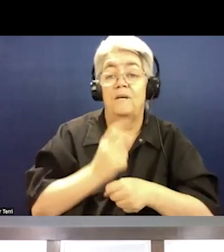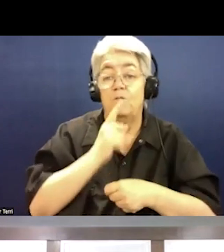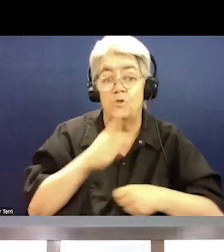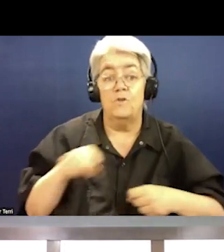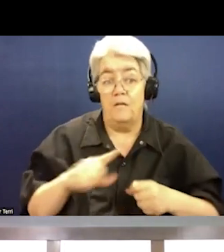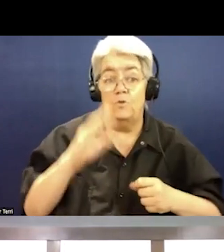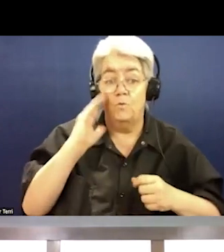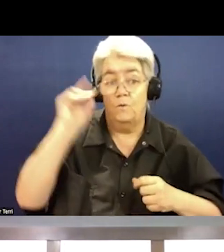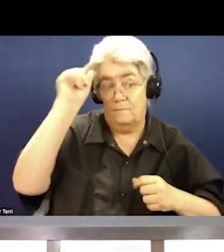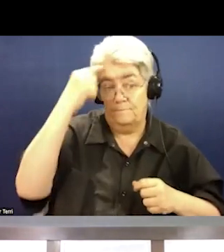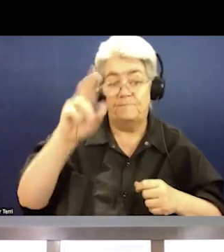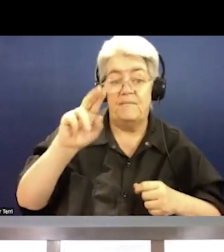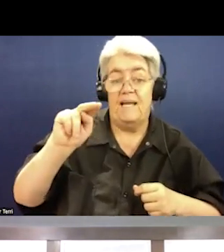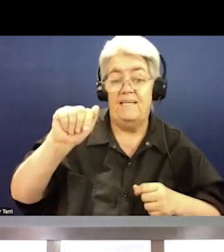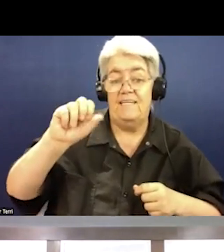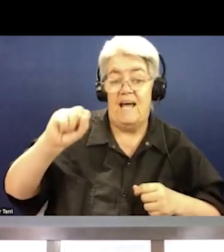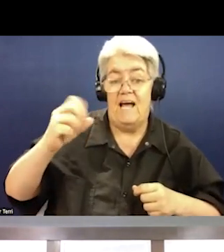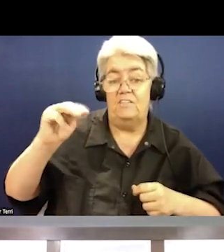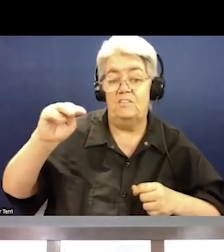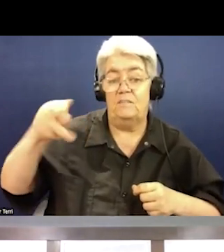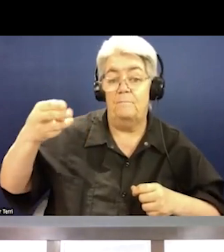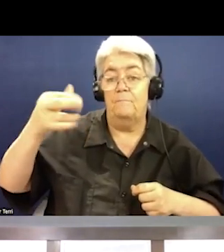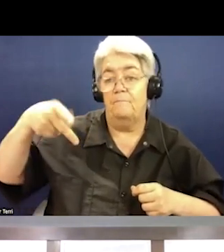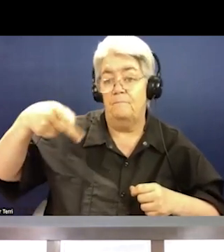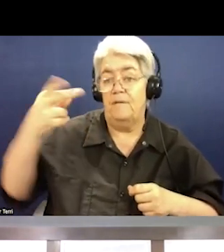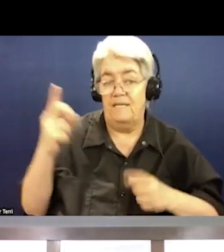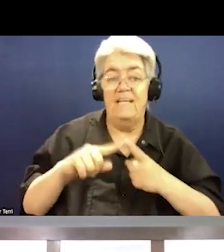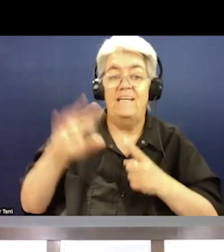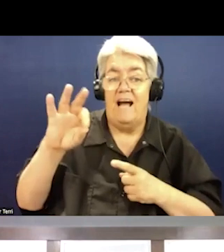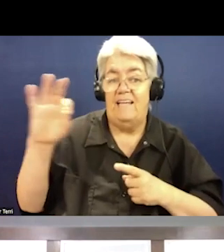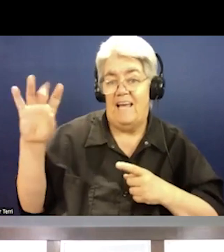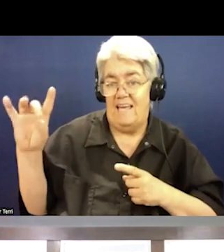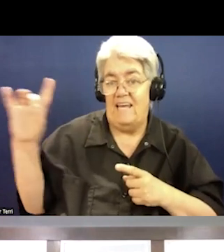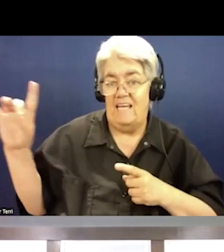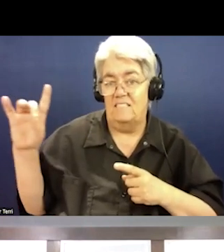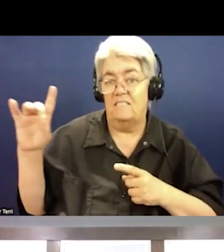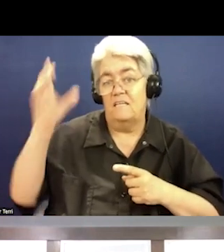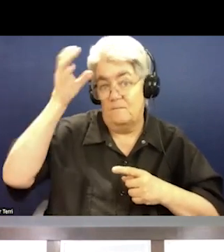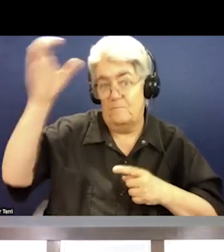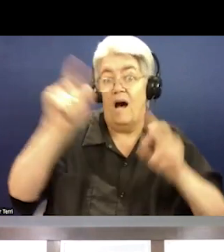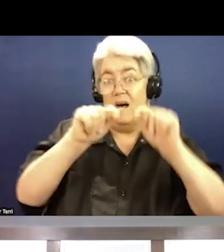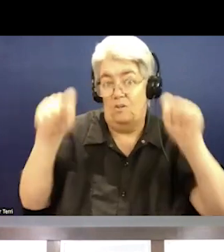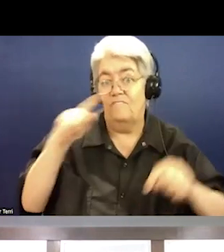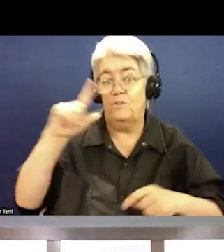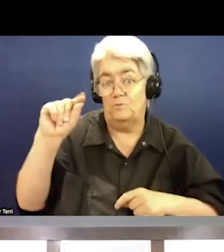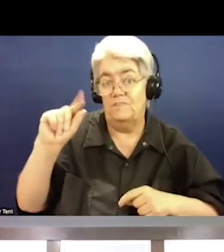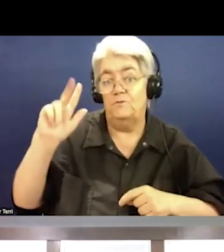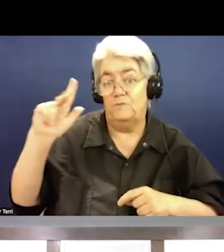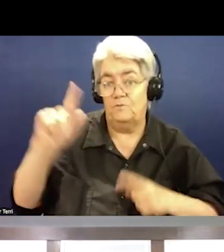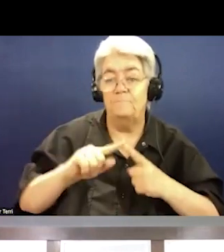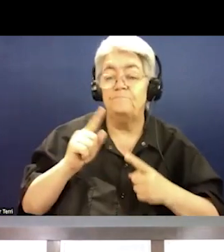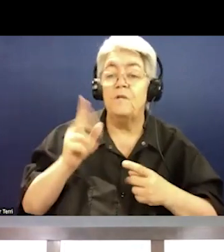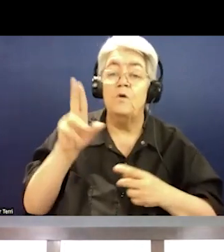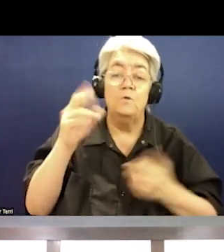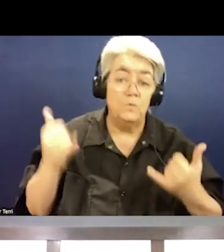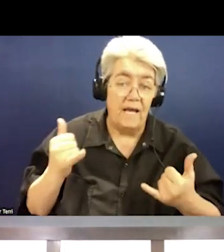about NASHPD's 988 model bill template for 2023. Um, to date, about 30 states across